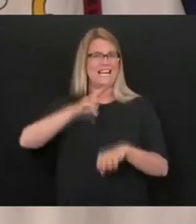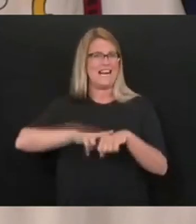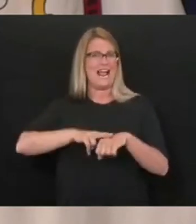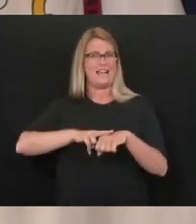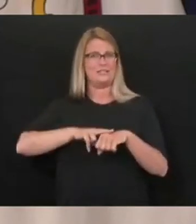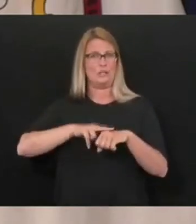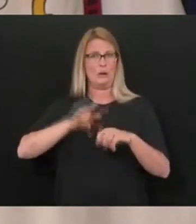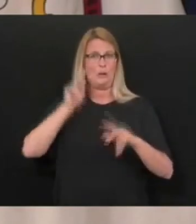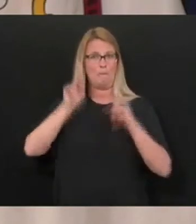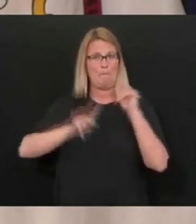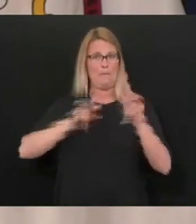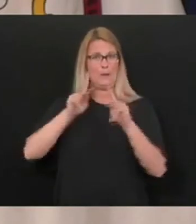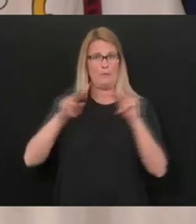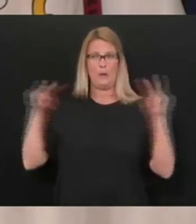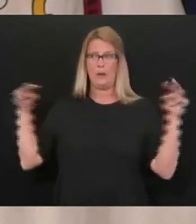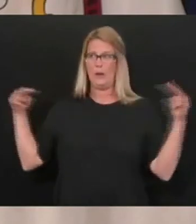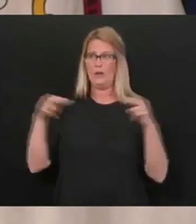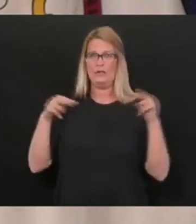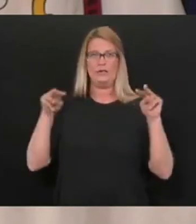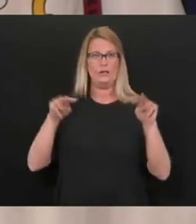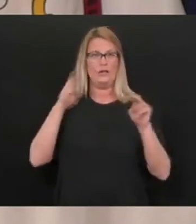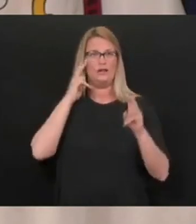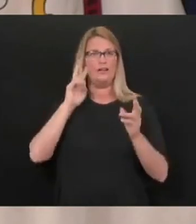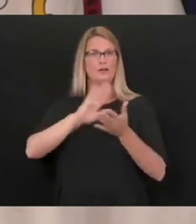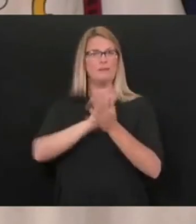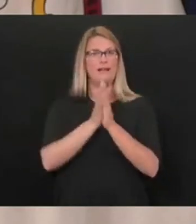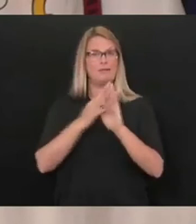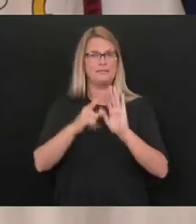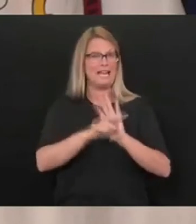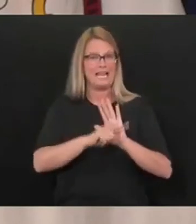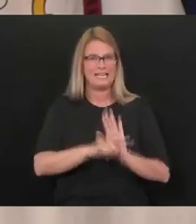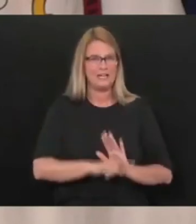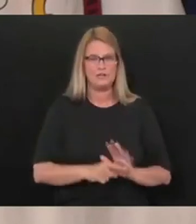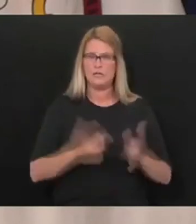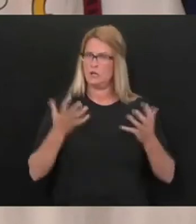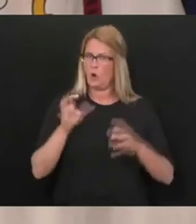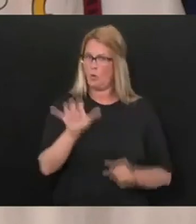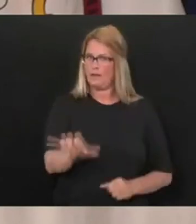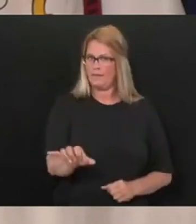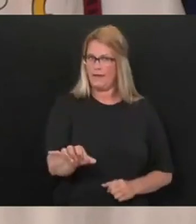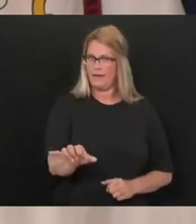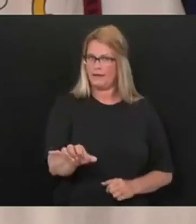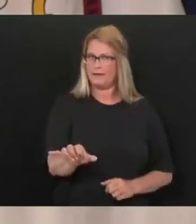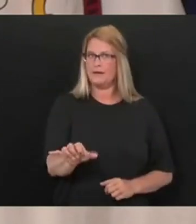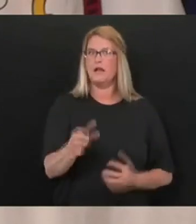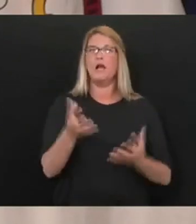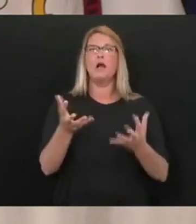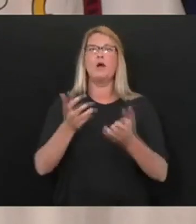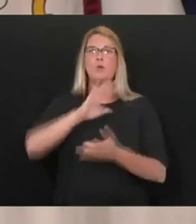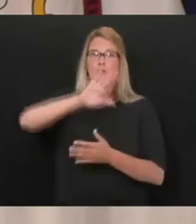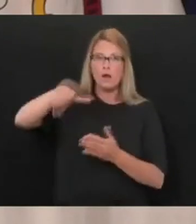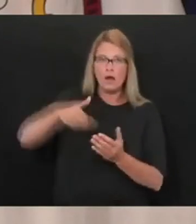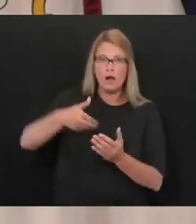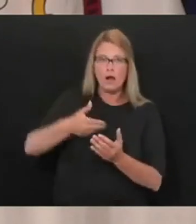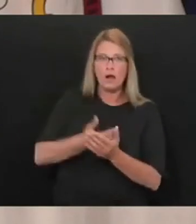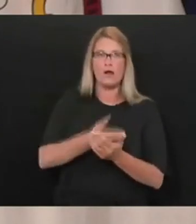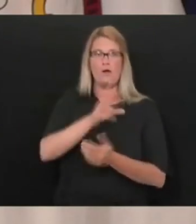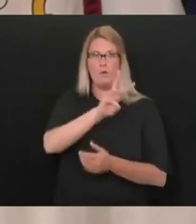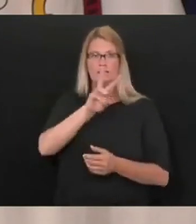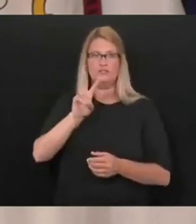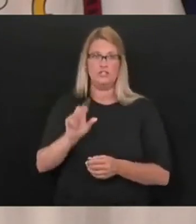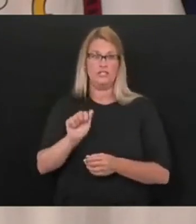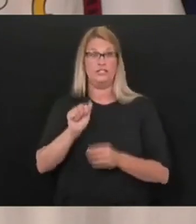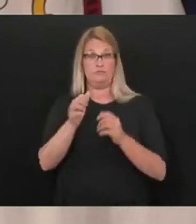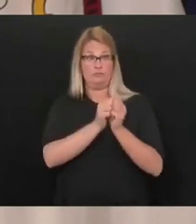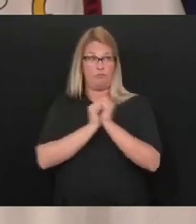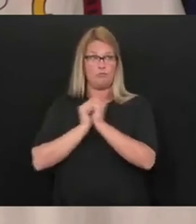something that, that pulls West Virginia back down. I want West Virginians to all work together, irregardless of party.